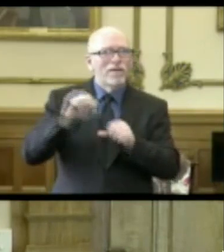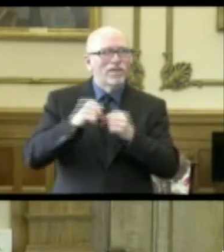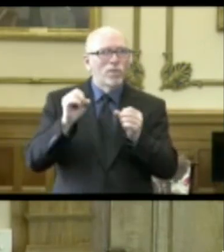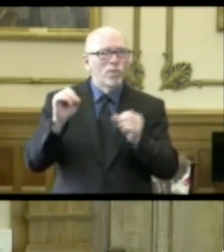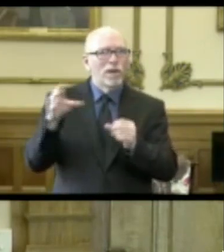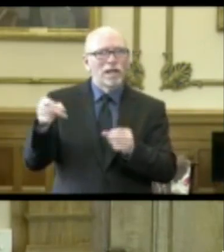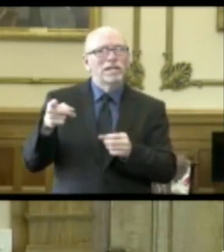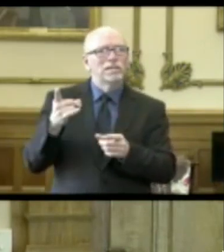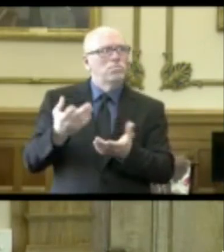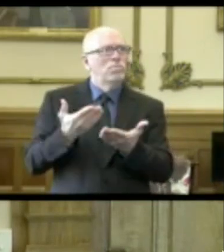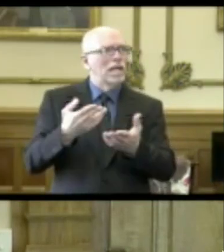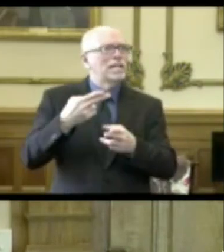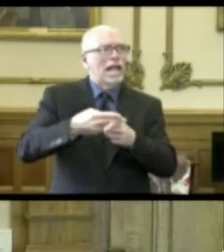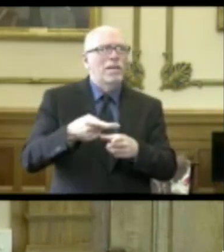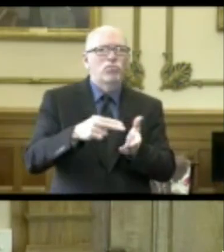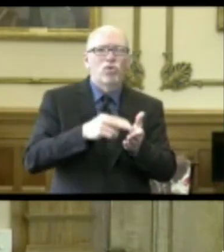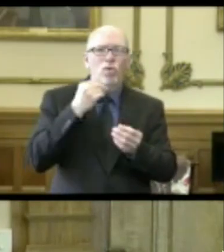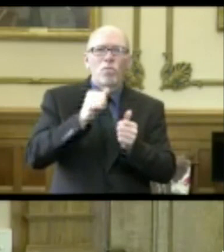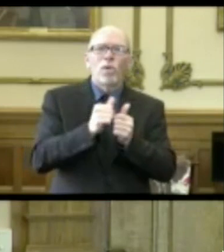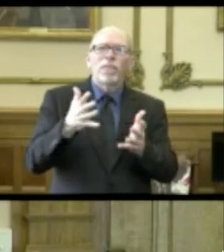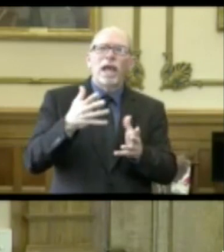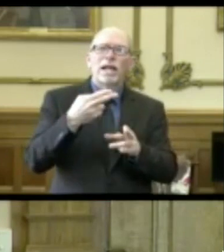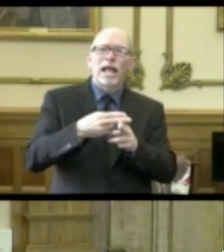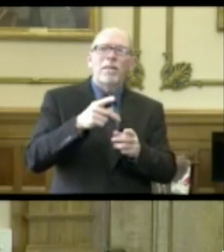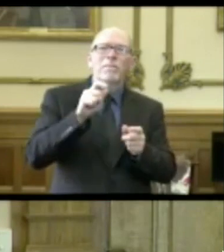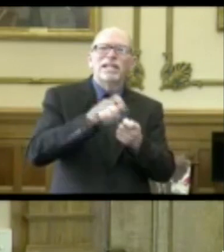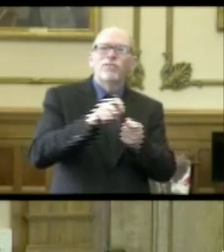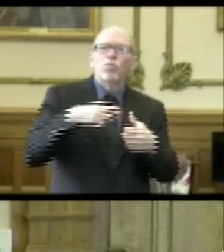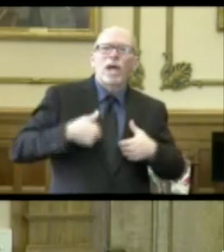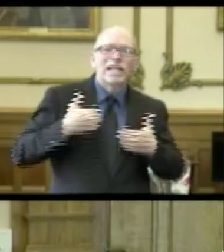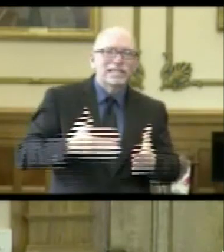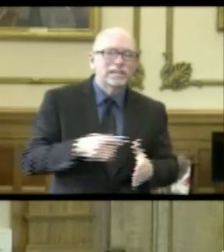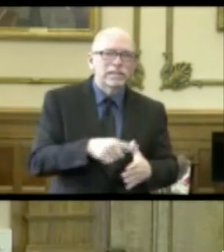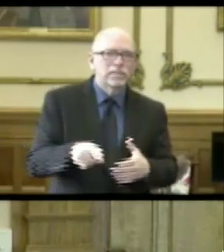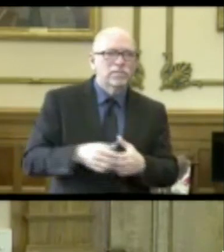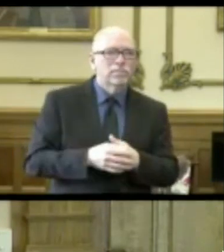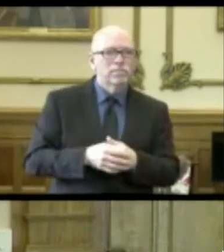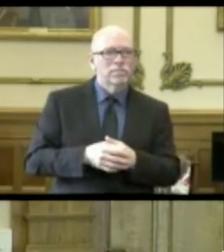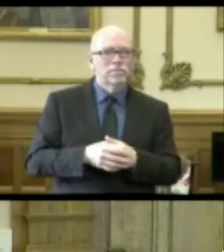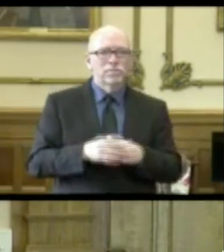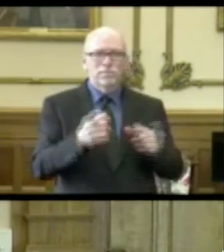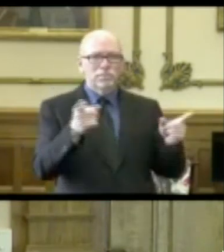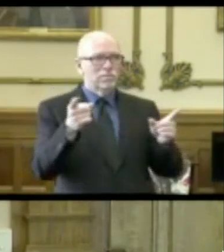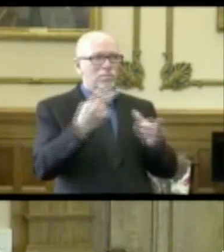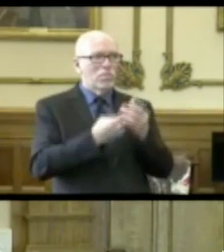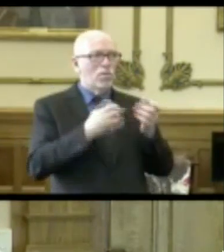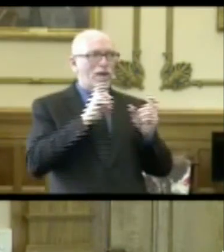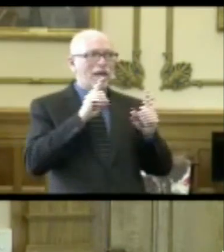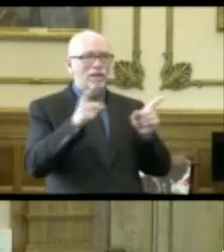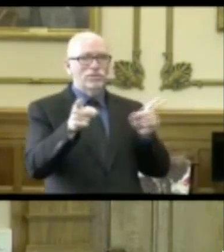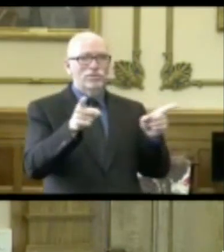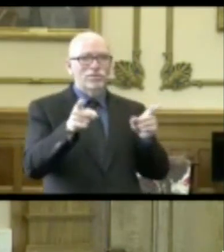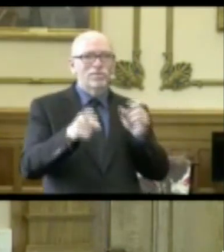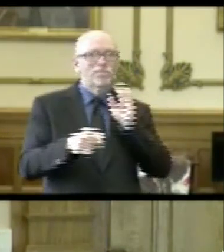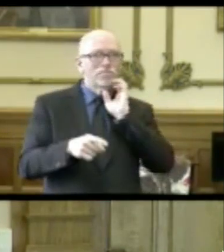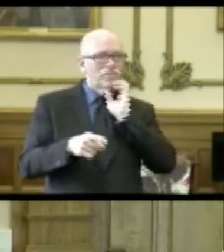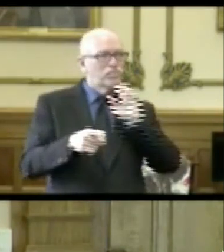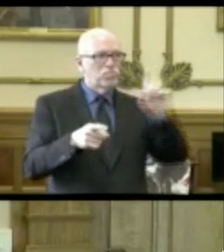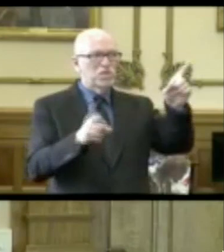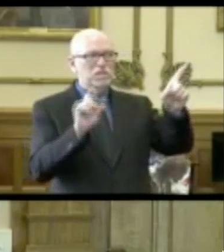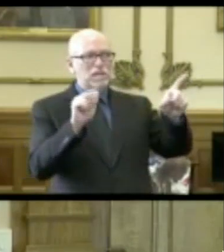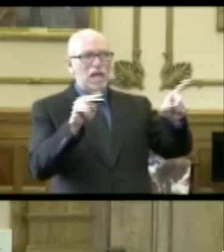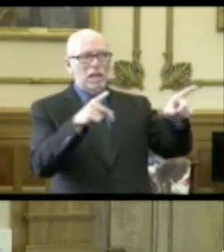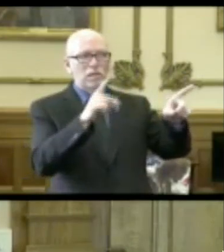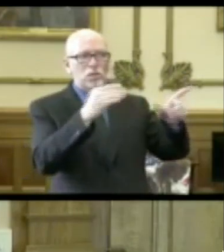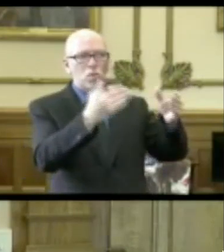recommends naming the nursing homes without naming specific residents. You look like you both want to say something. Well, Dan, you